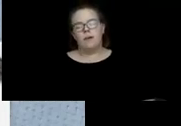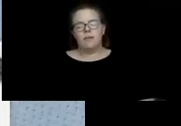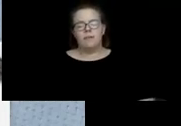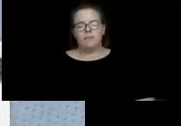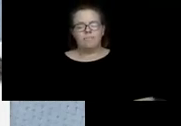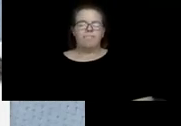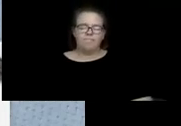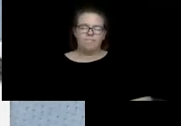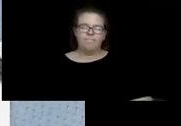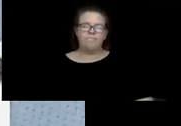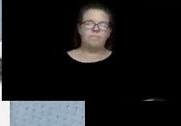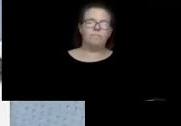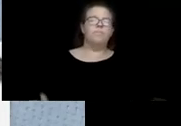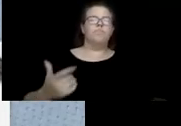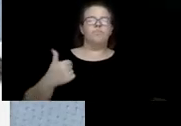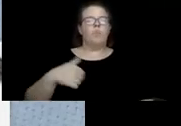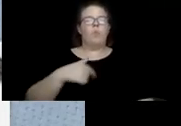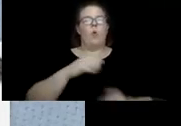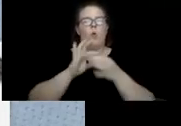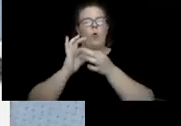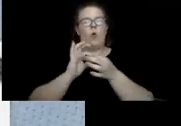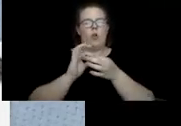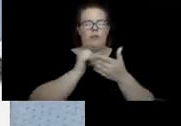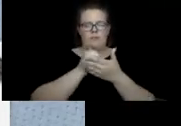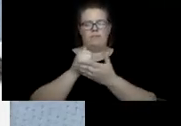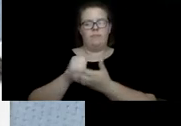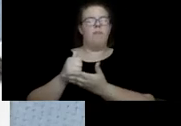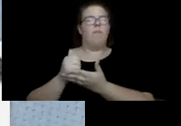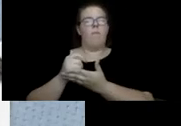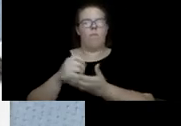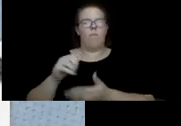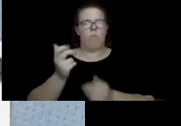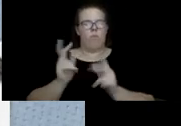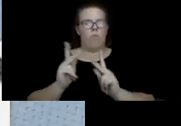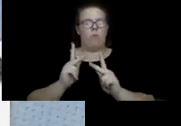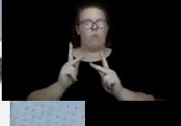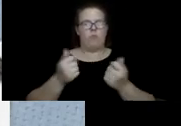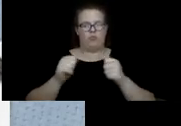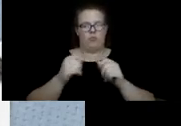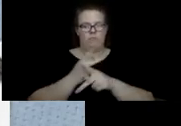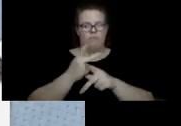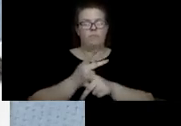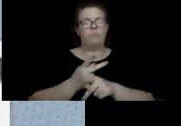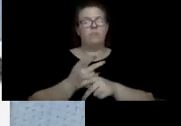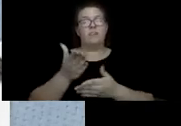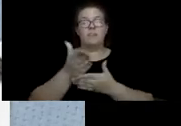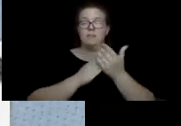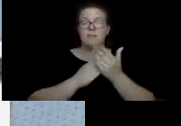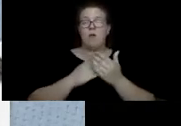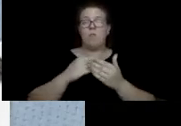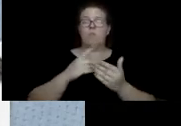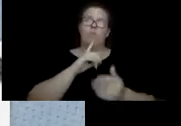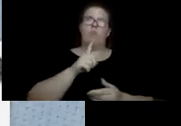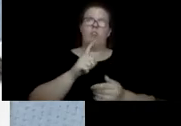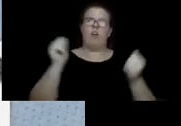so closely with to help overcome. We had some of our adult day programs, all of our adult day programs closed. Some are reopening